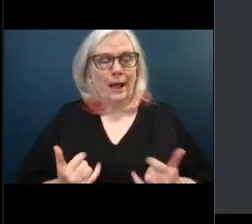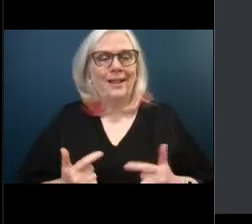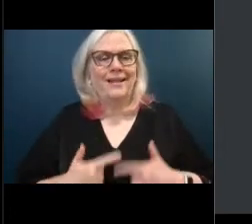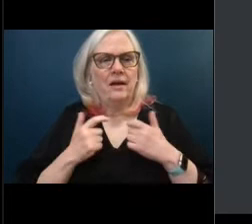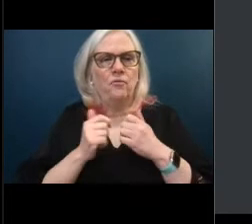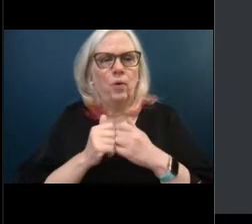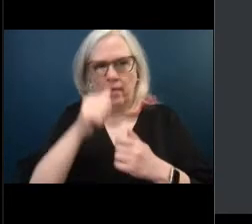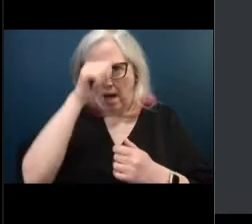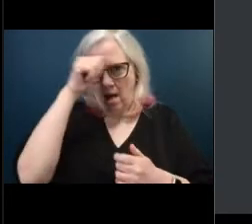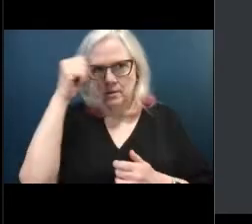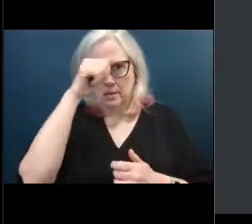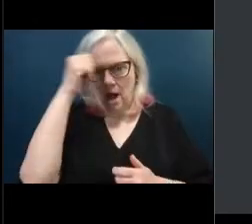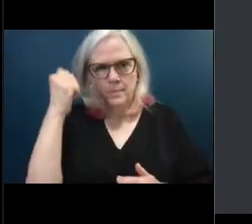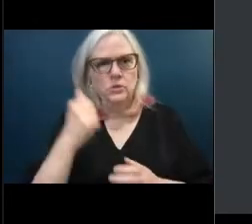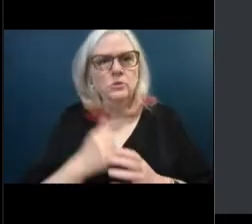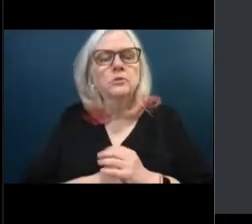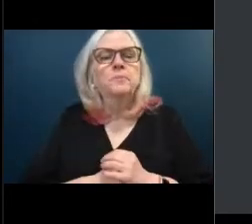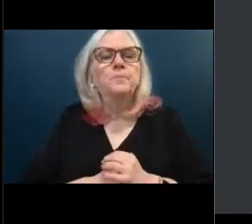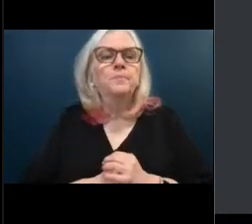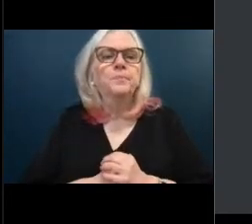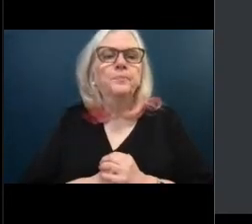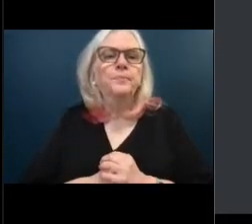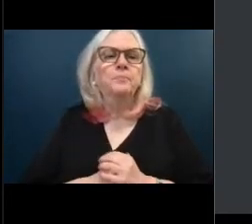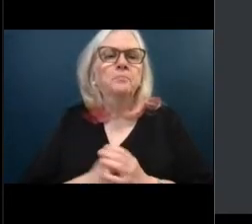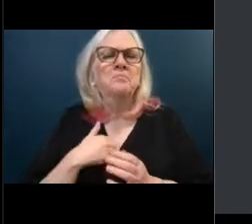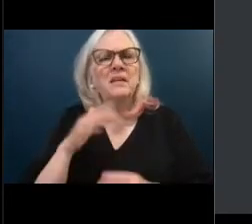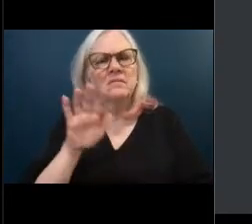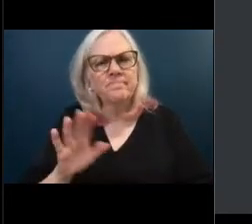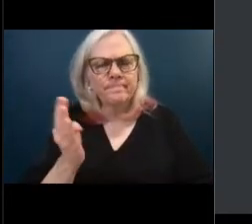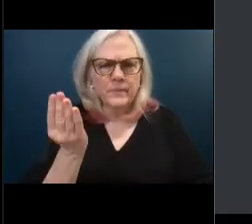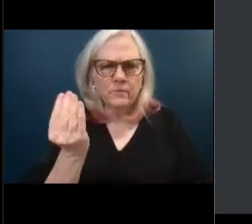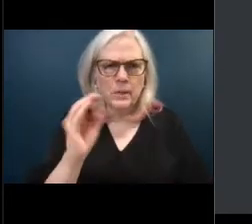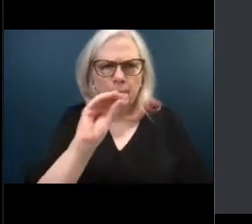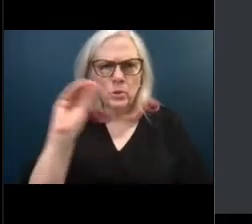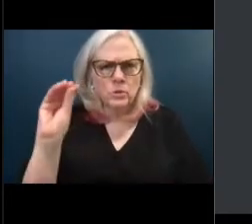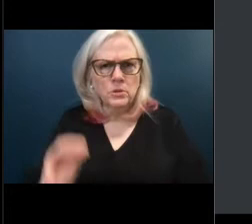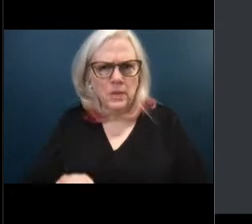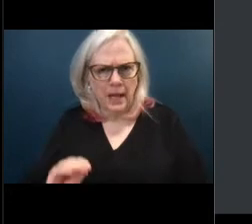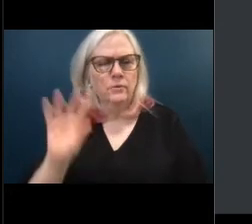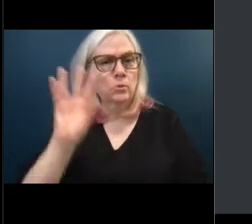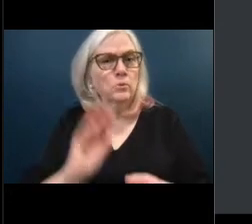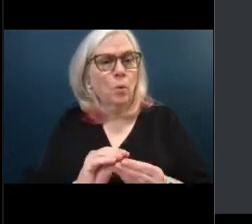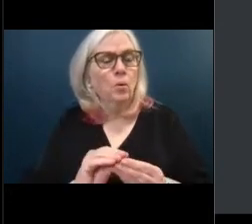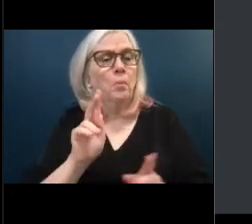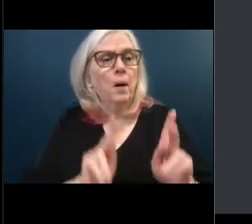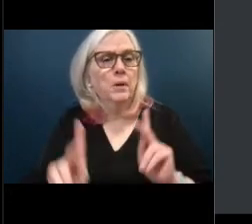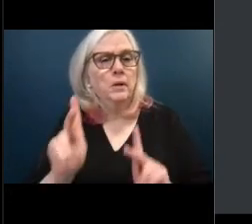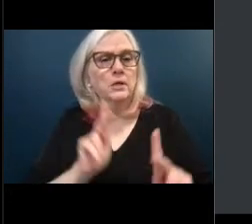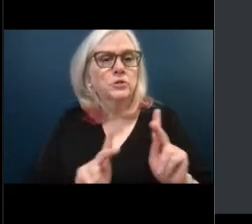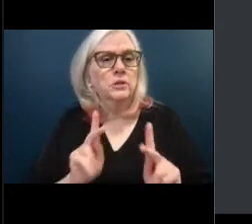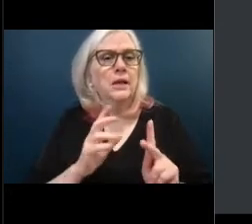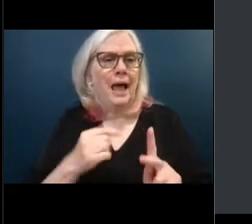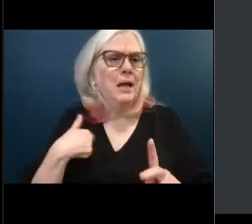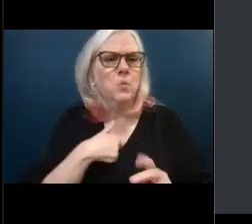Alzheimer's disease. There's about 14% of the population. And Palm Beach County has the highest